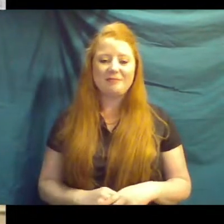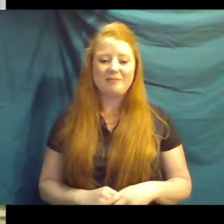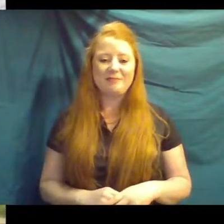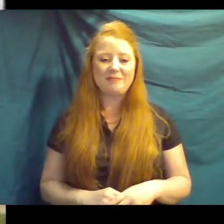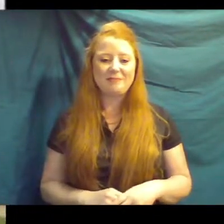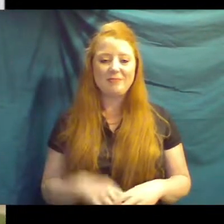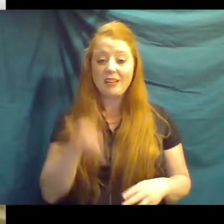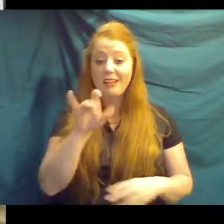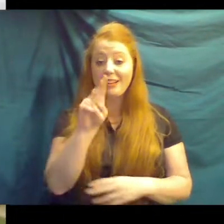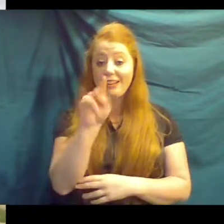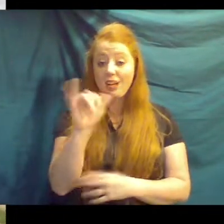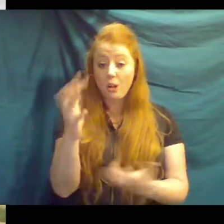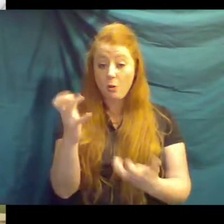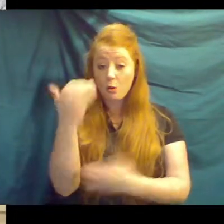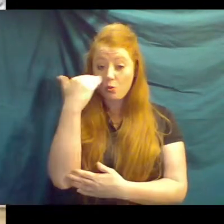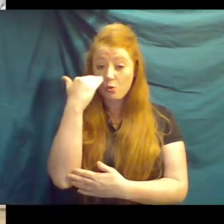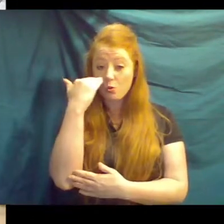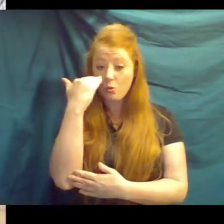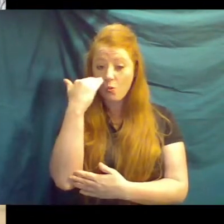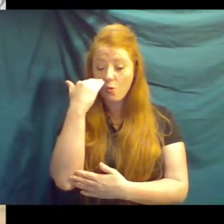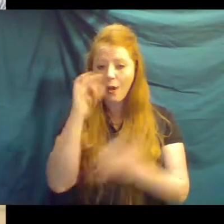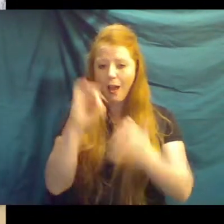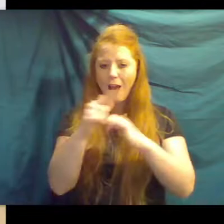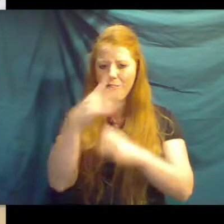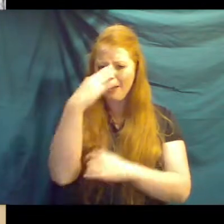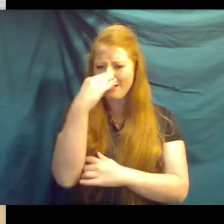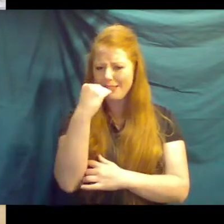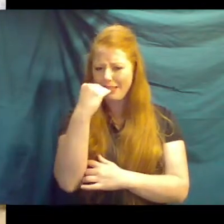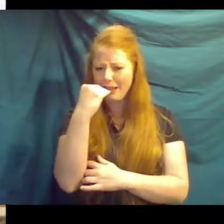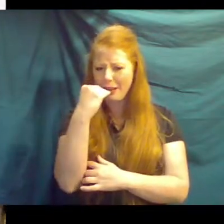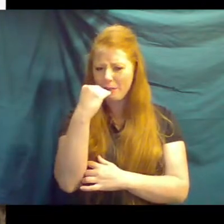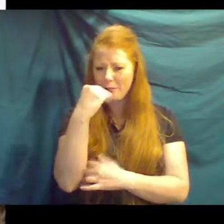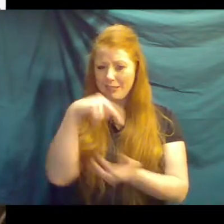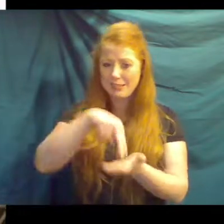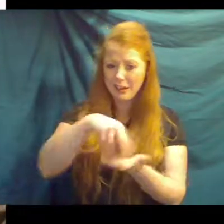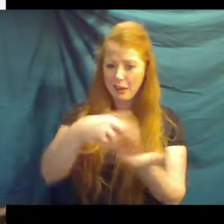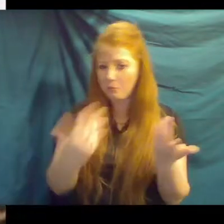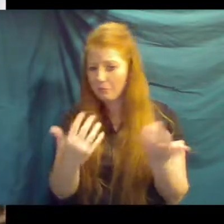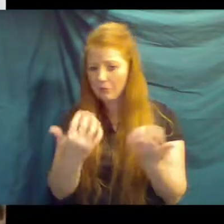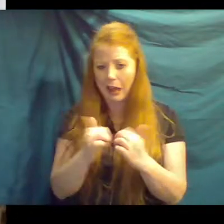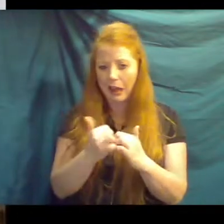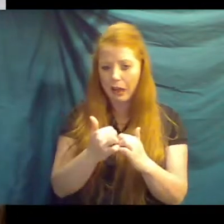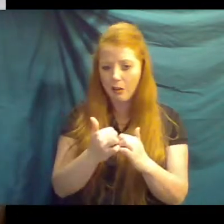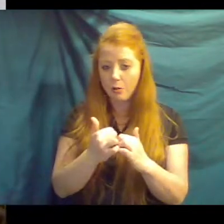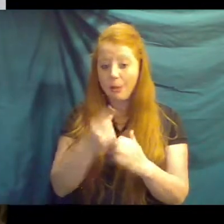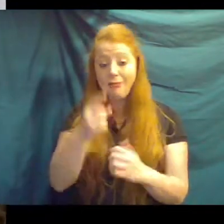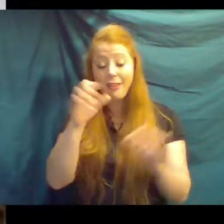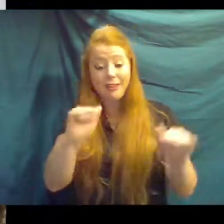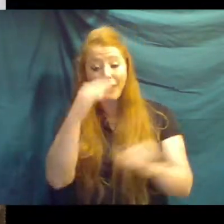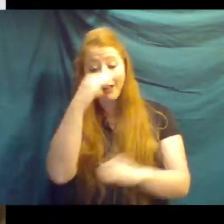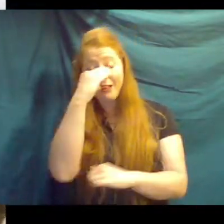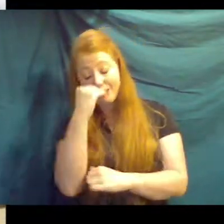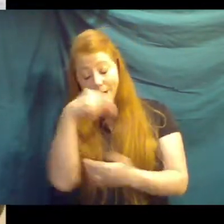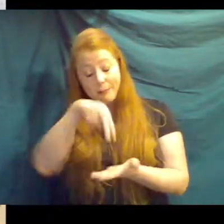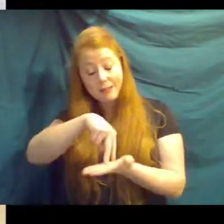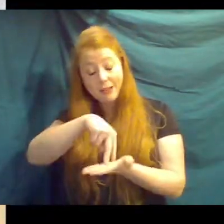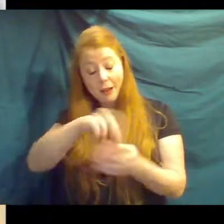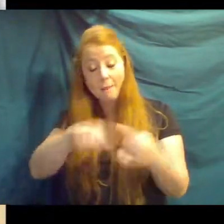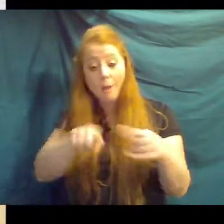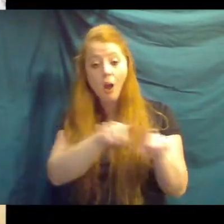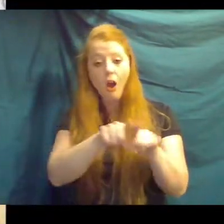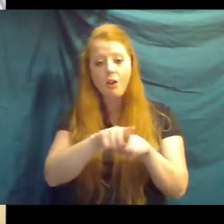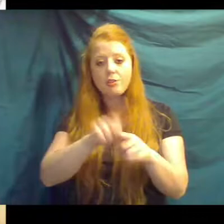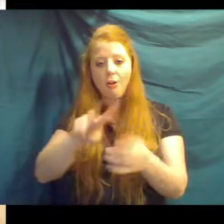Danny wants to know, how do they sleep standing up? So a giraffe can sleep standing up and they also do lay down,